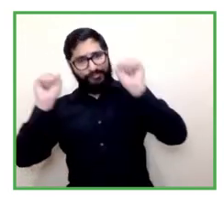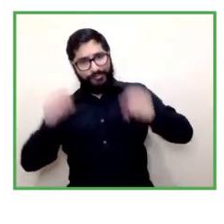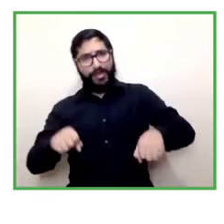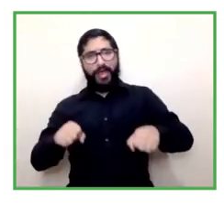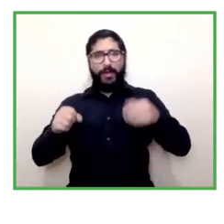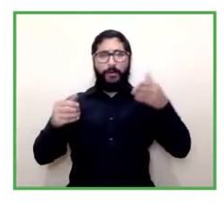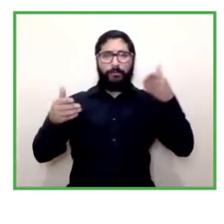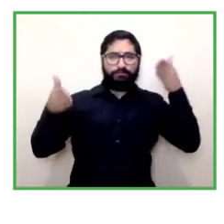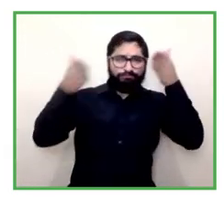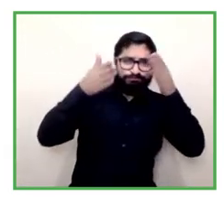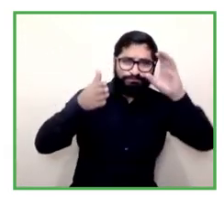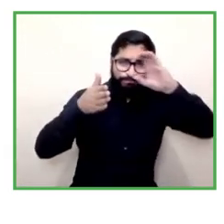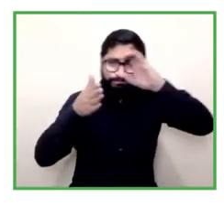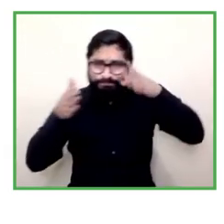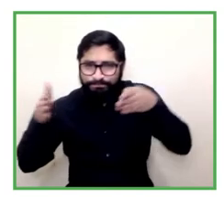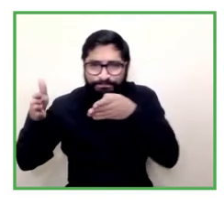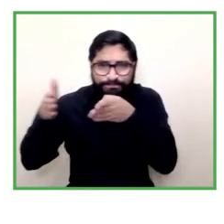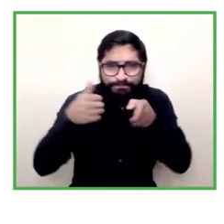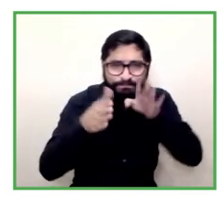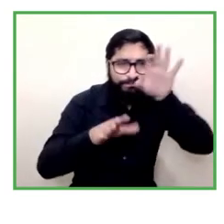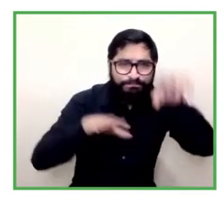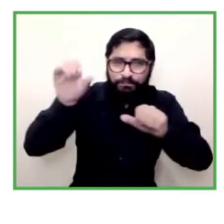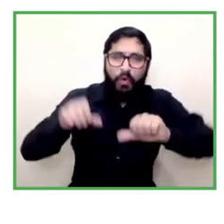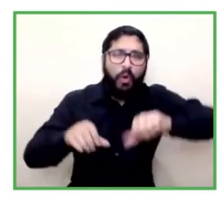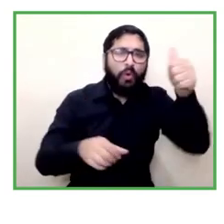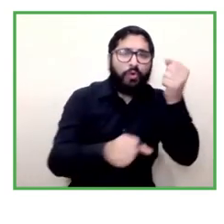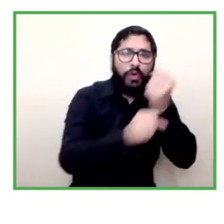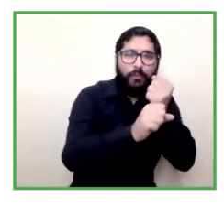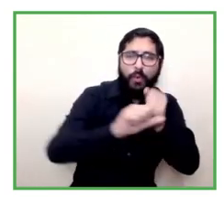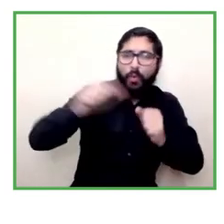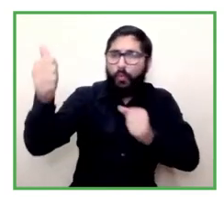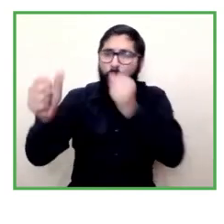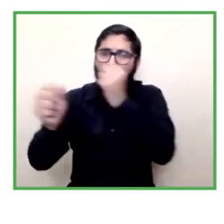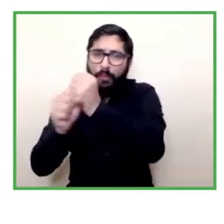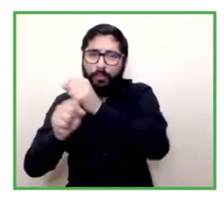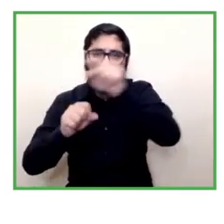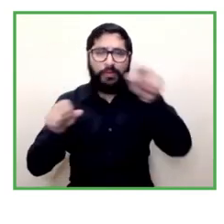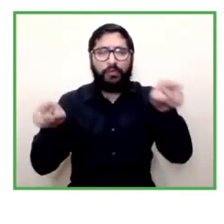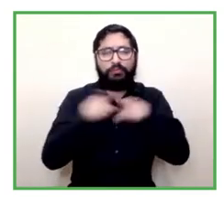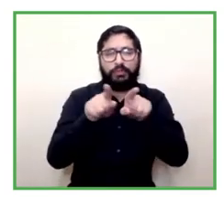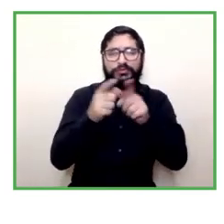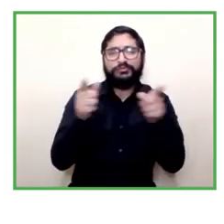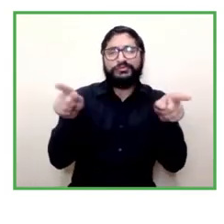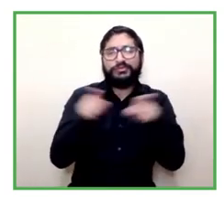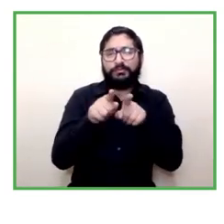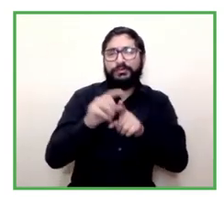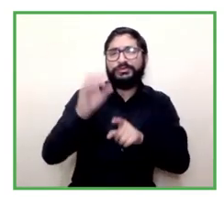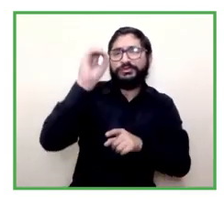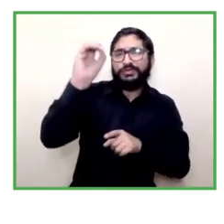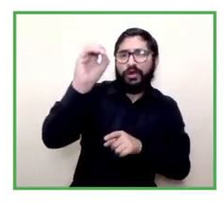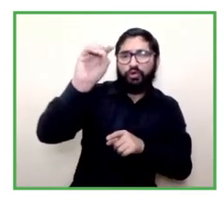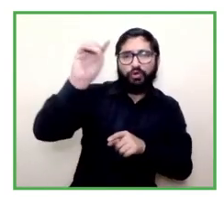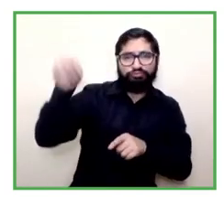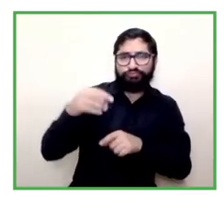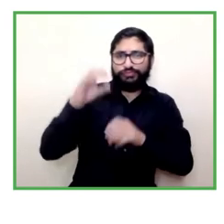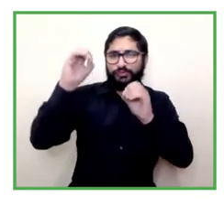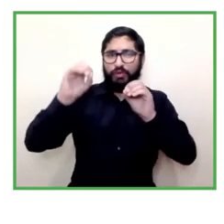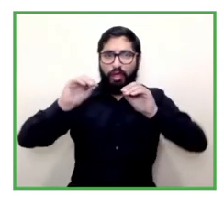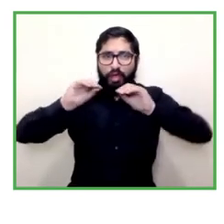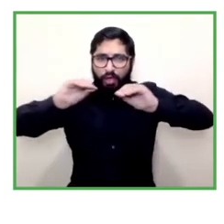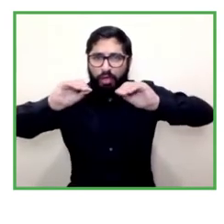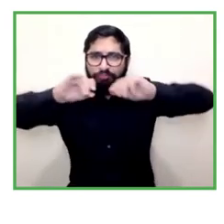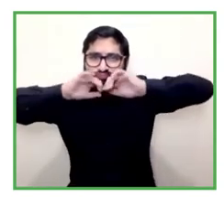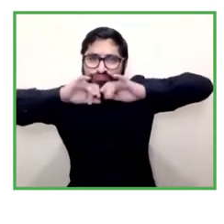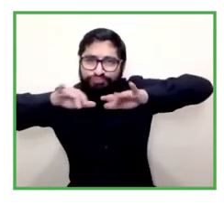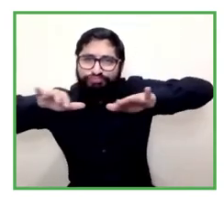against as if we had started with zero with the law of inclusion and now we need to sort of evangelize again we've seen many companies